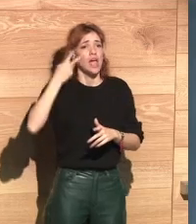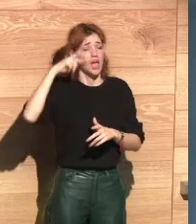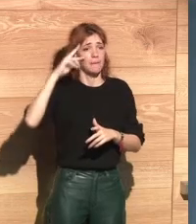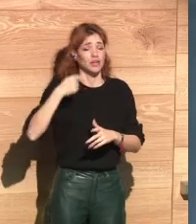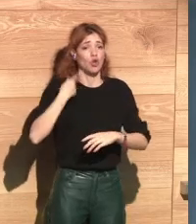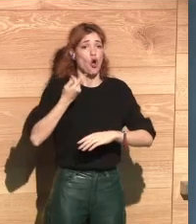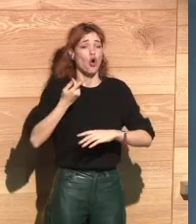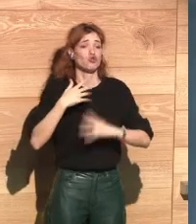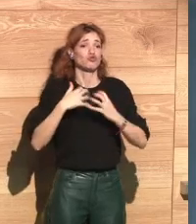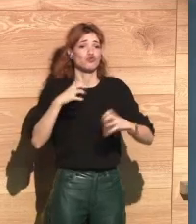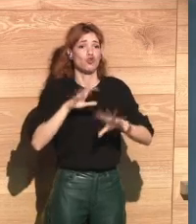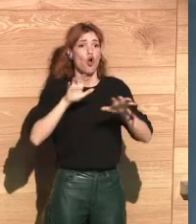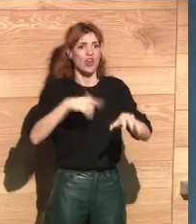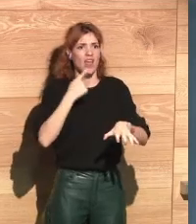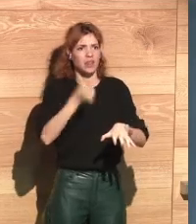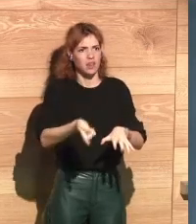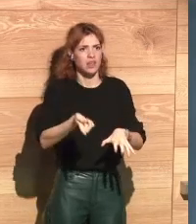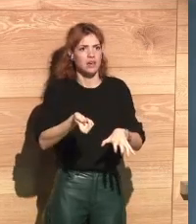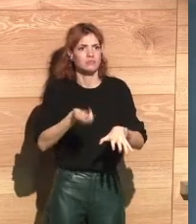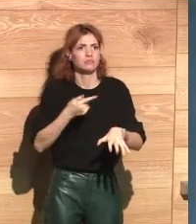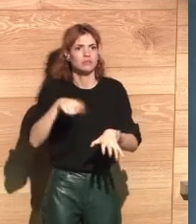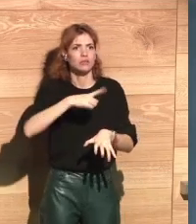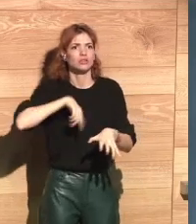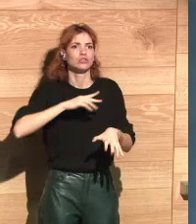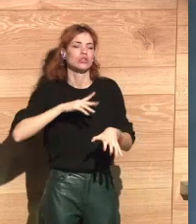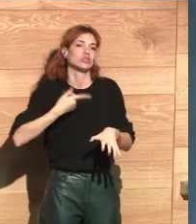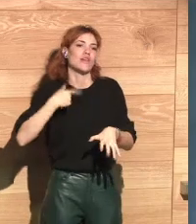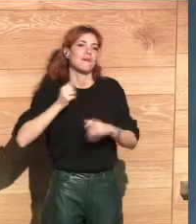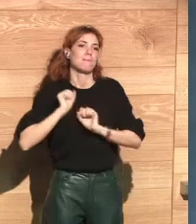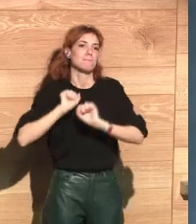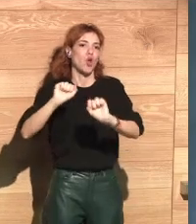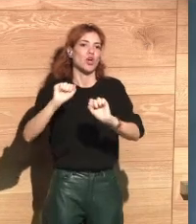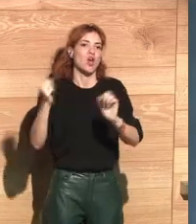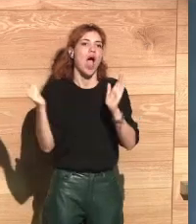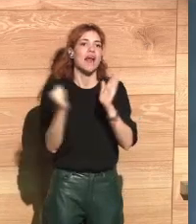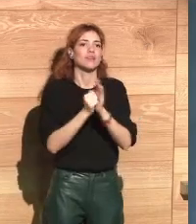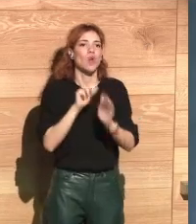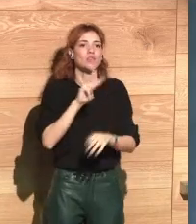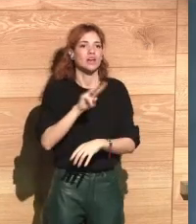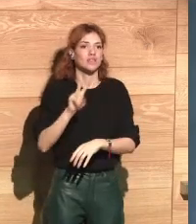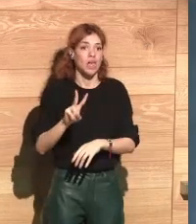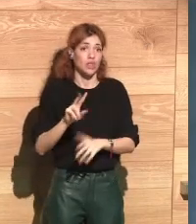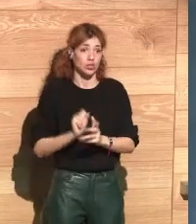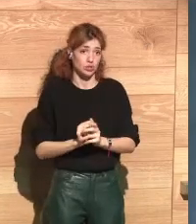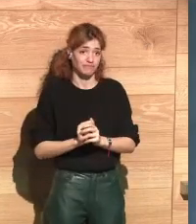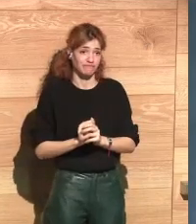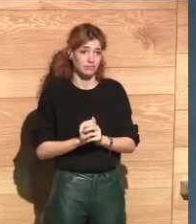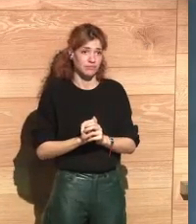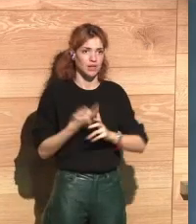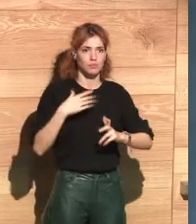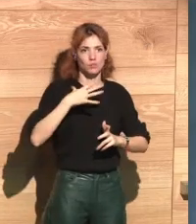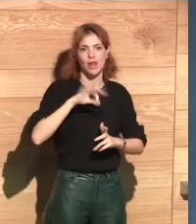the Congress that the article number 32 talks about